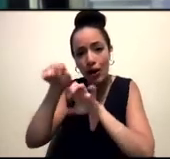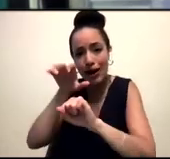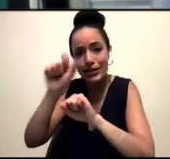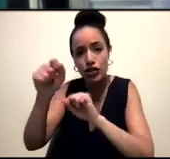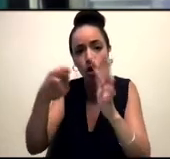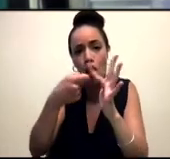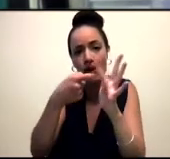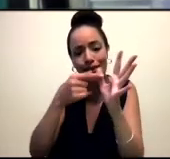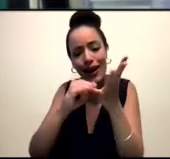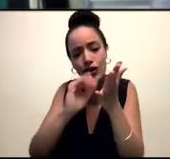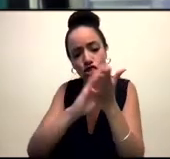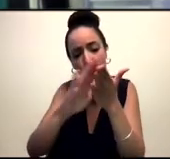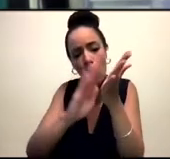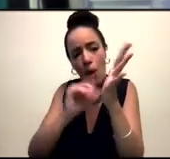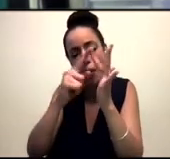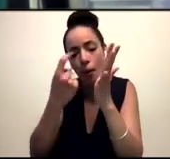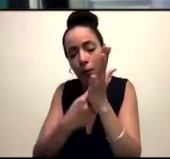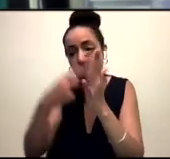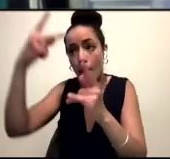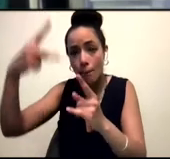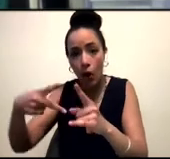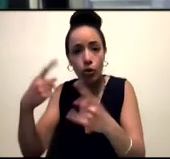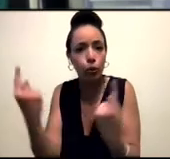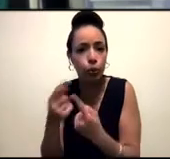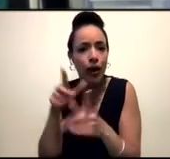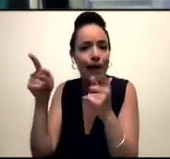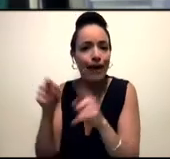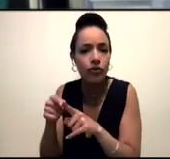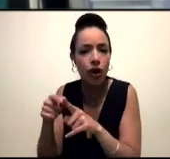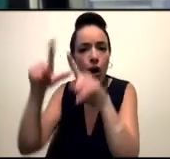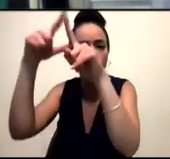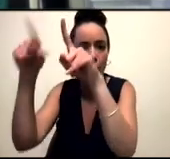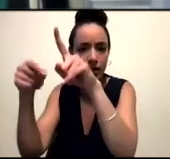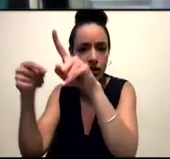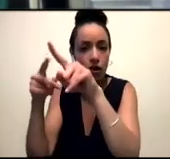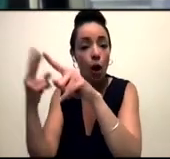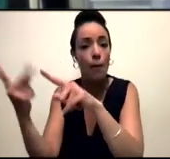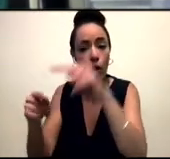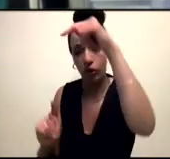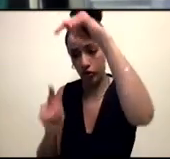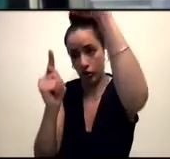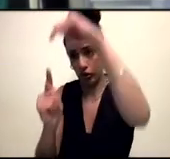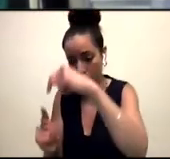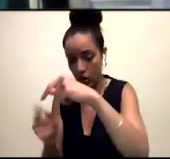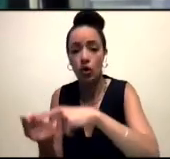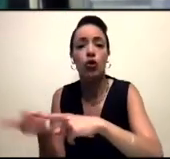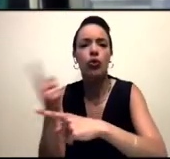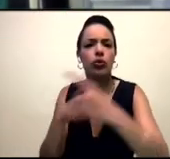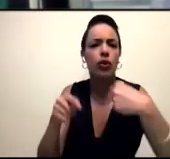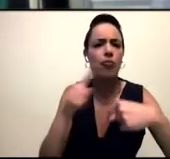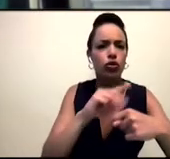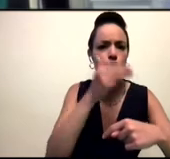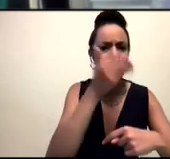India that's happening right now, right? All of this, you can trace back to the year of 1947, you can trace back to different kinds of